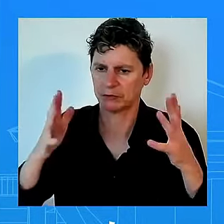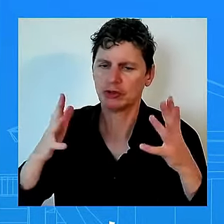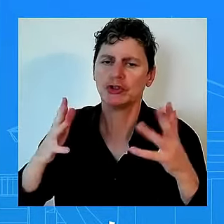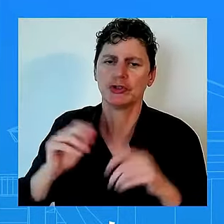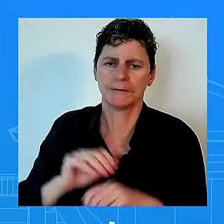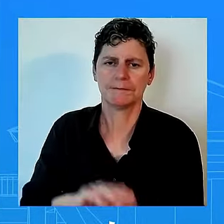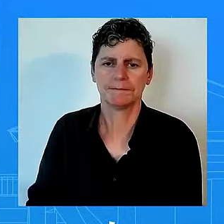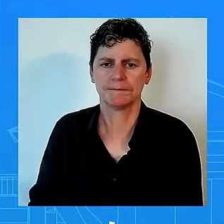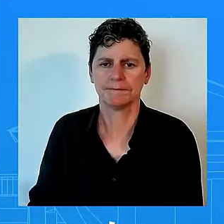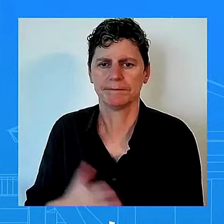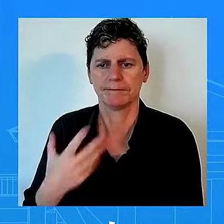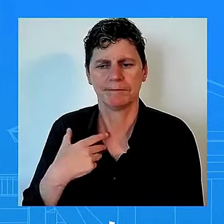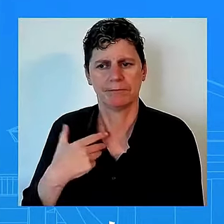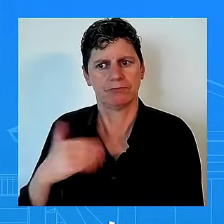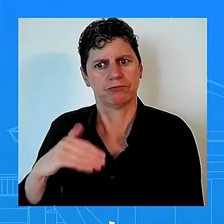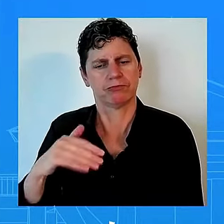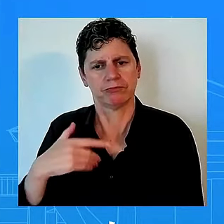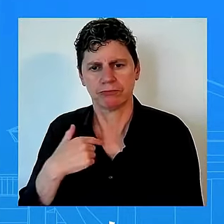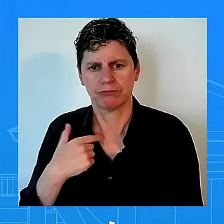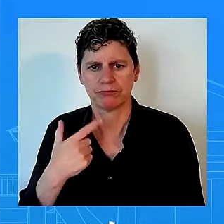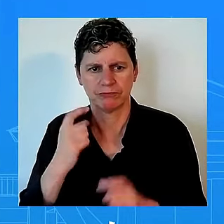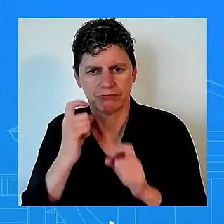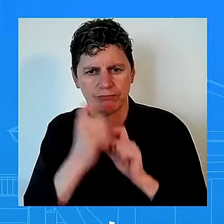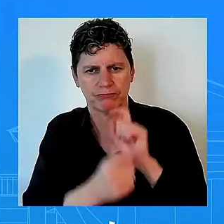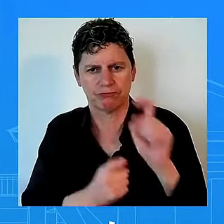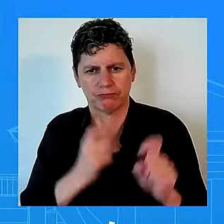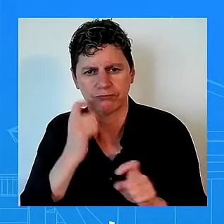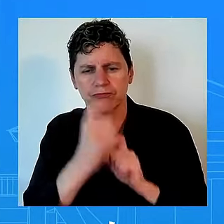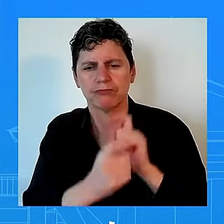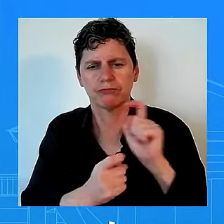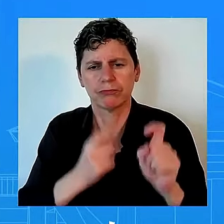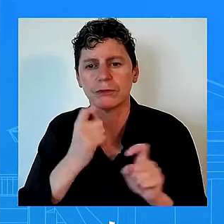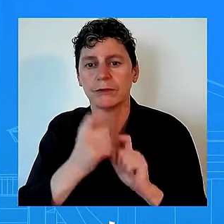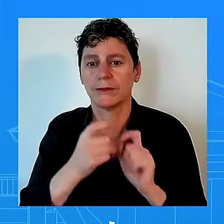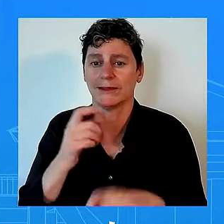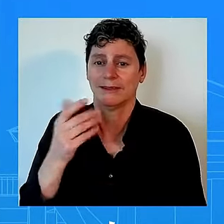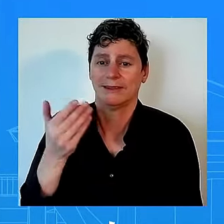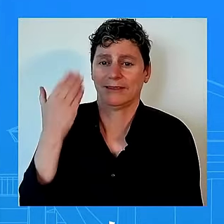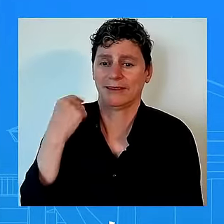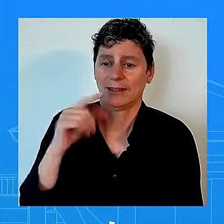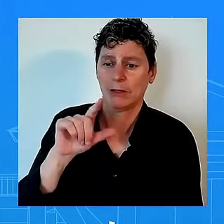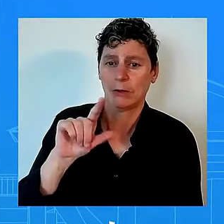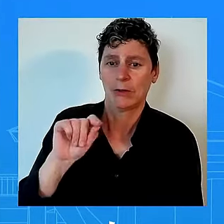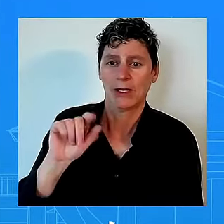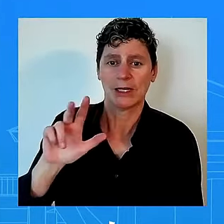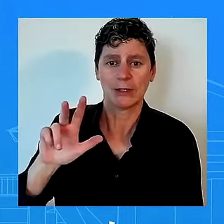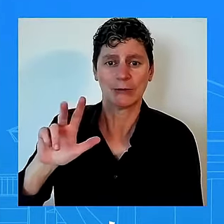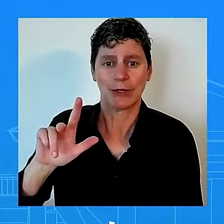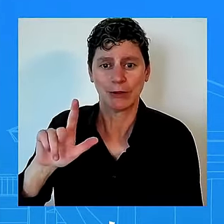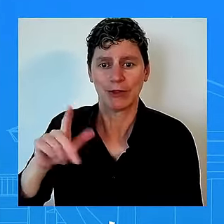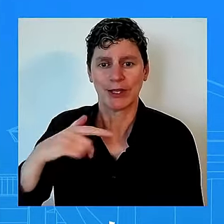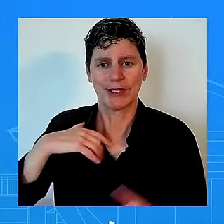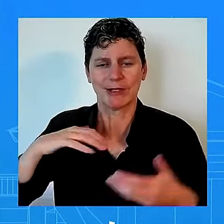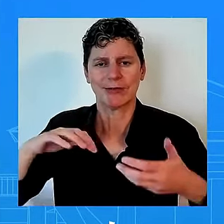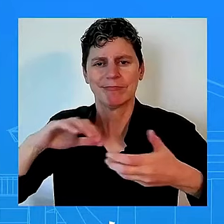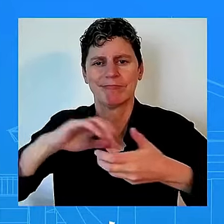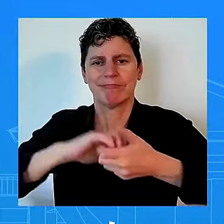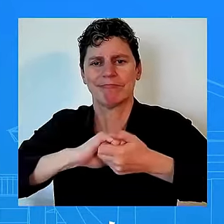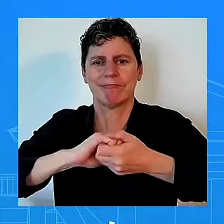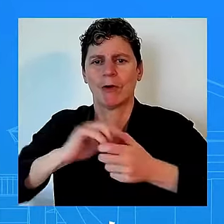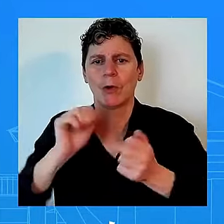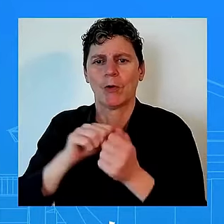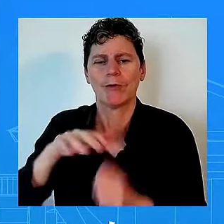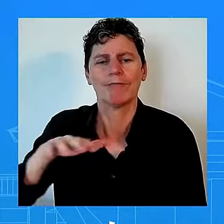this administration we've been collaborating with states and cities across the country and we launched this one-stop uh clinic